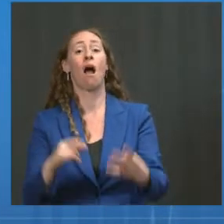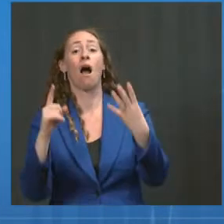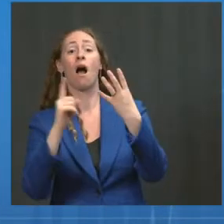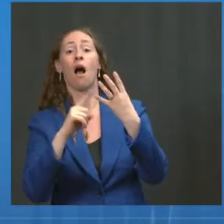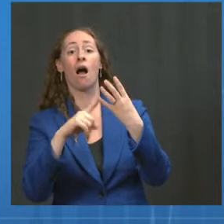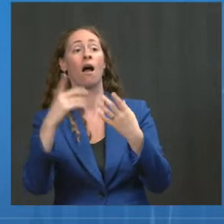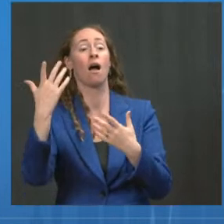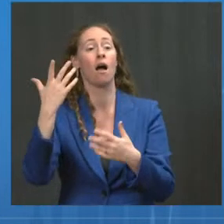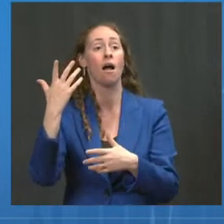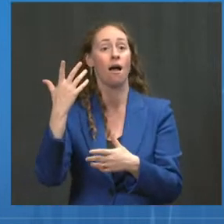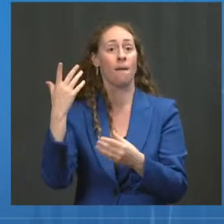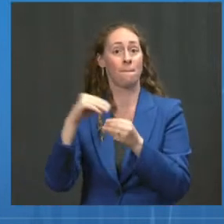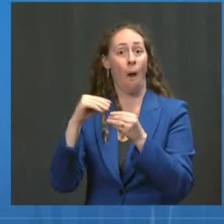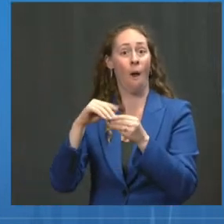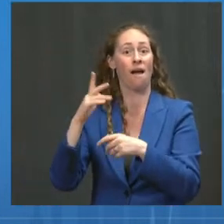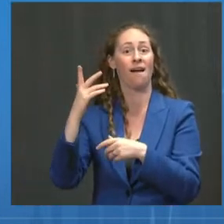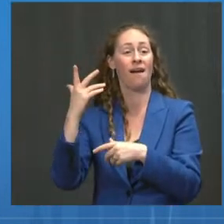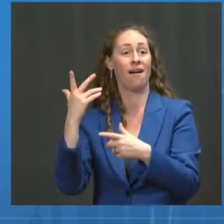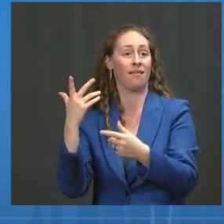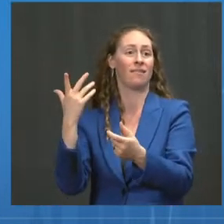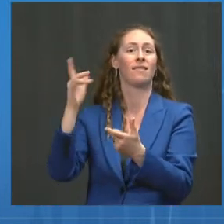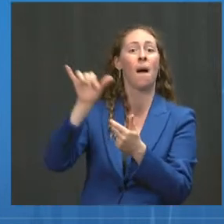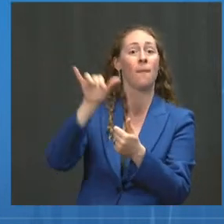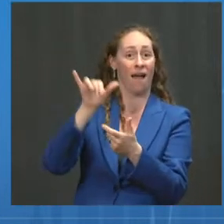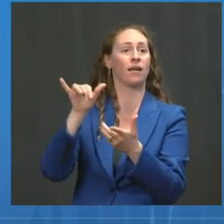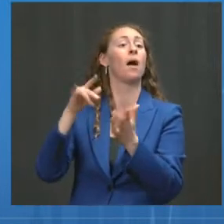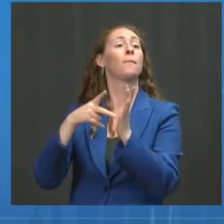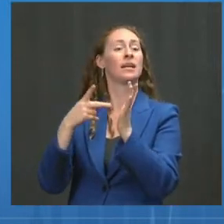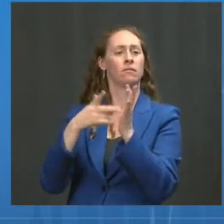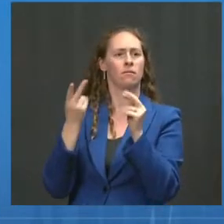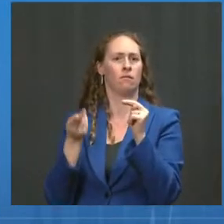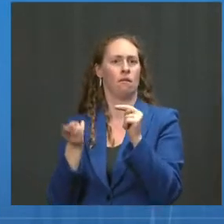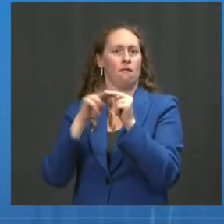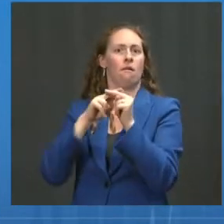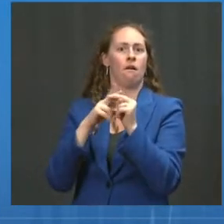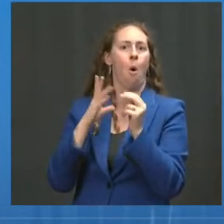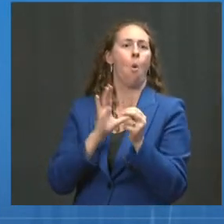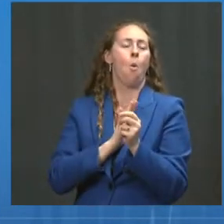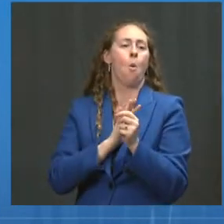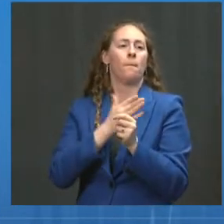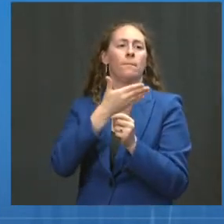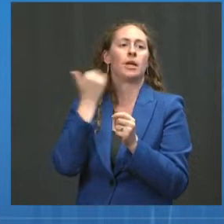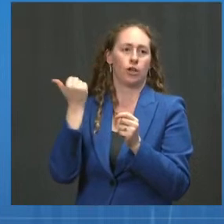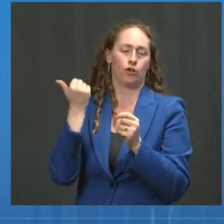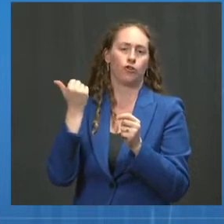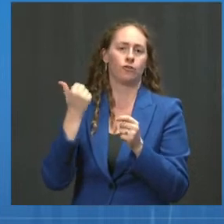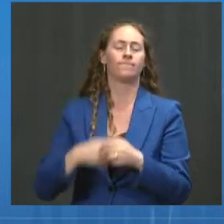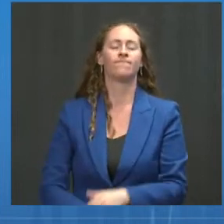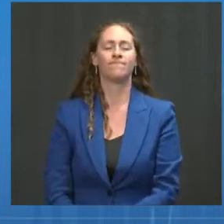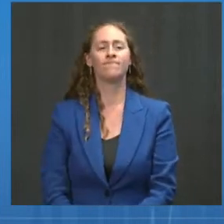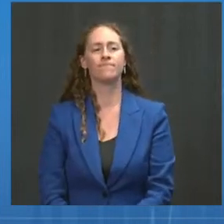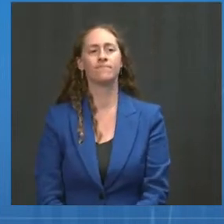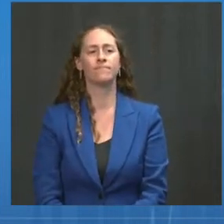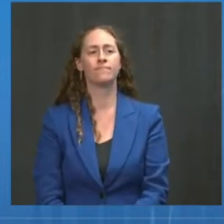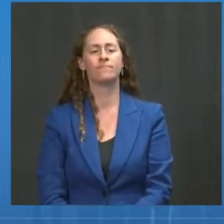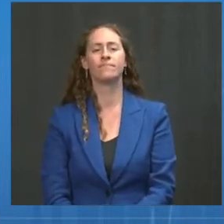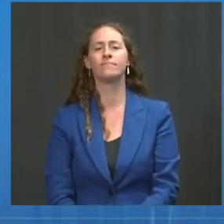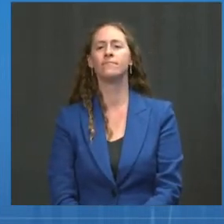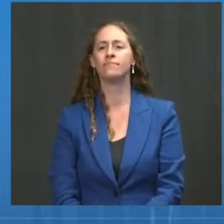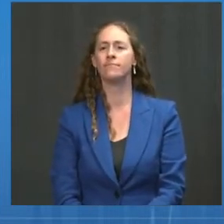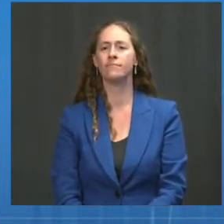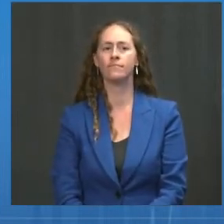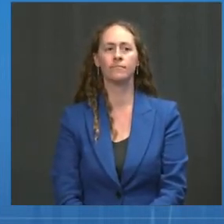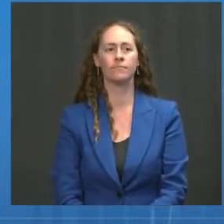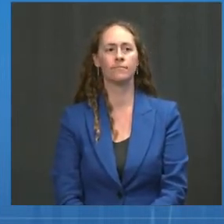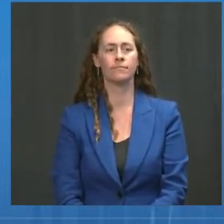titers by at least tenfold and likely much more. Next slide. So let's take the first concept. that antibody